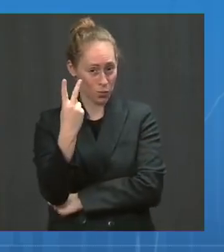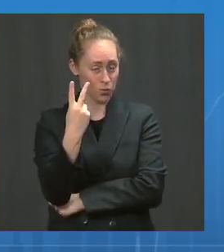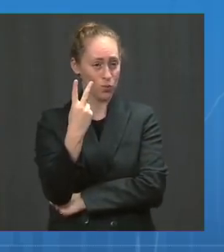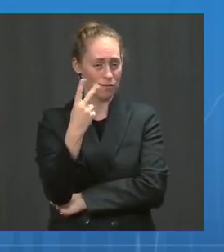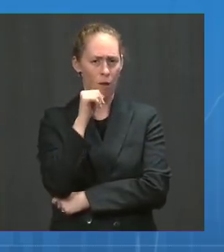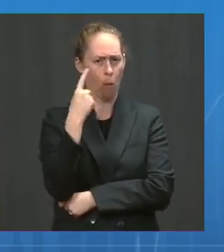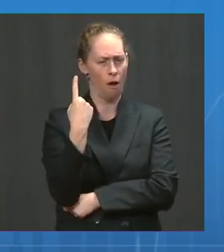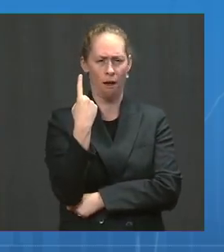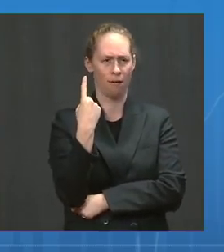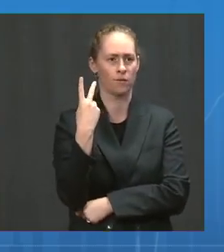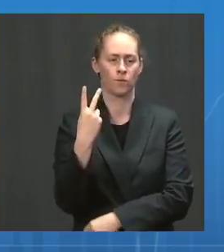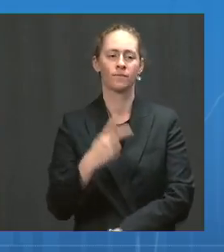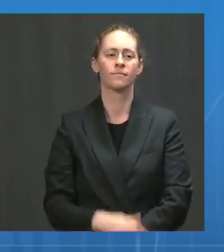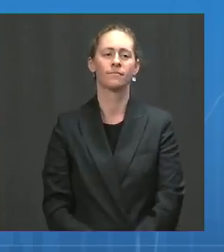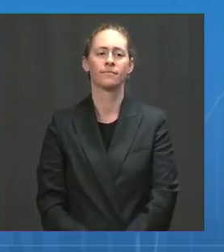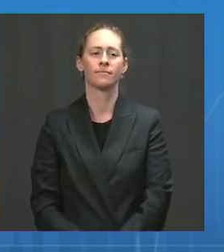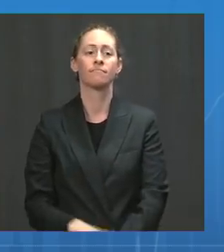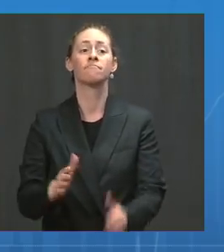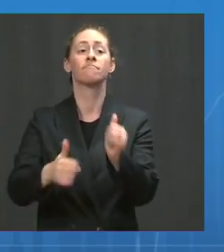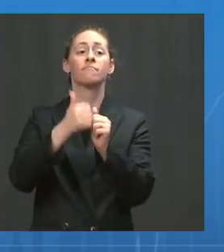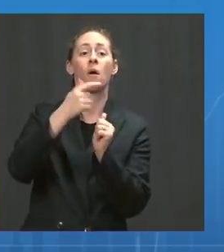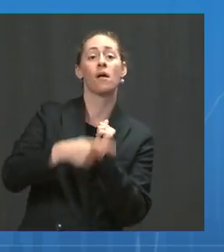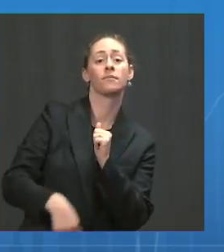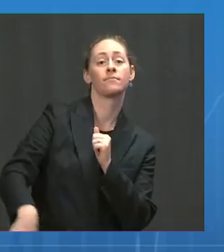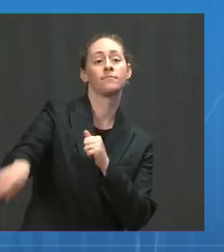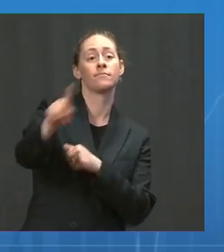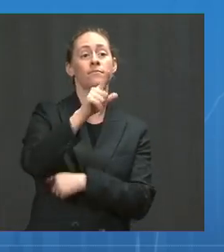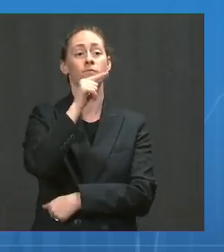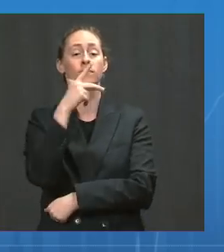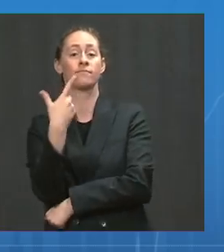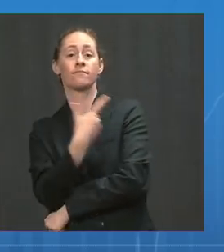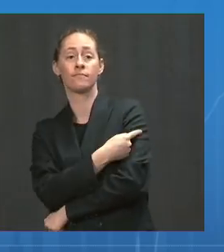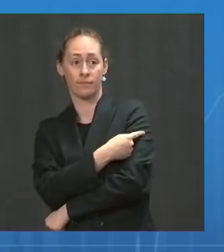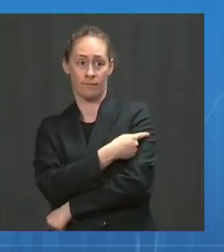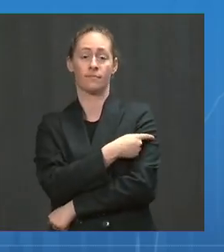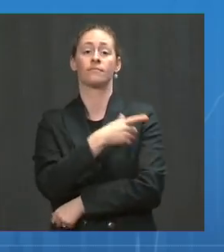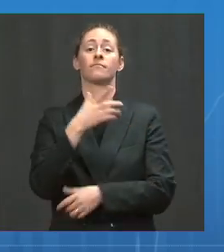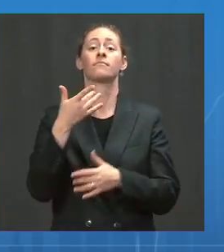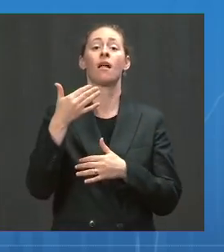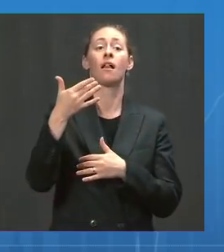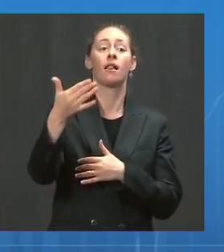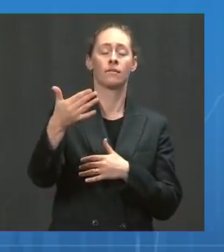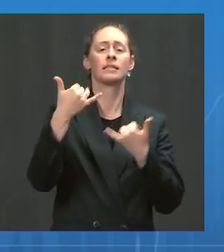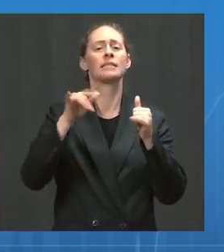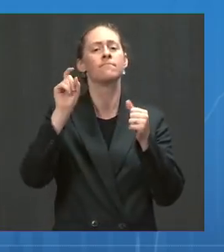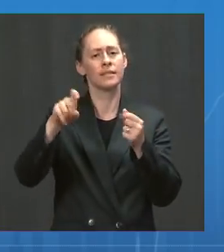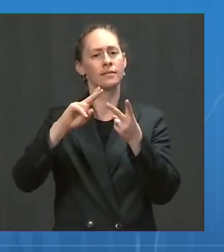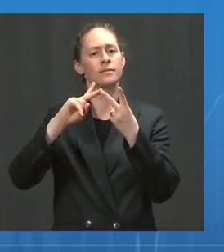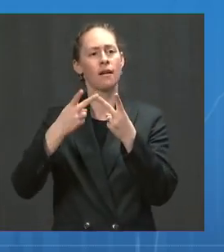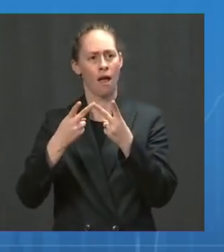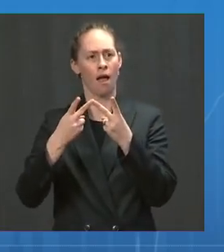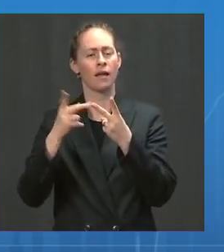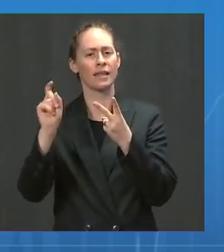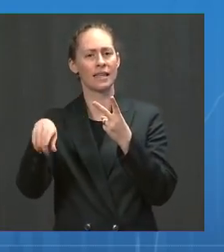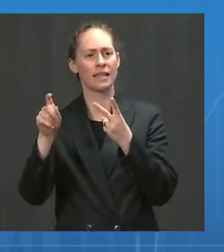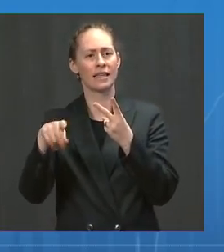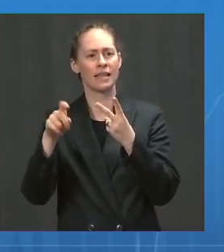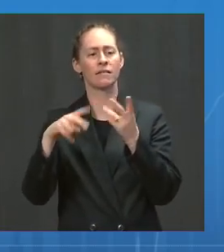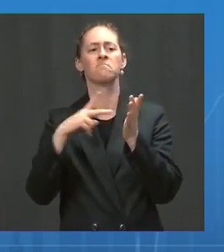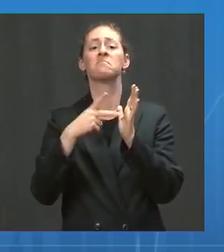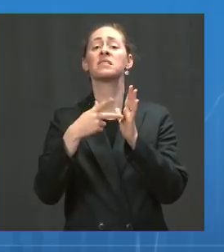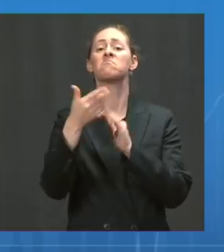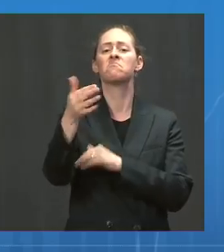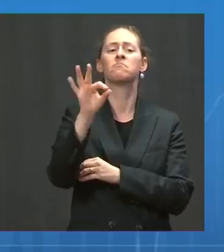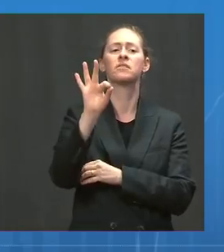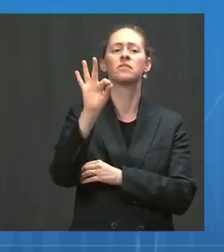after the second dose, with each exceeding 90 percent effectiveness against severe disease, hospitalization, and